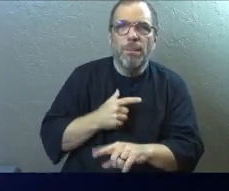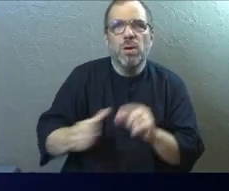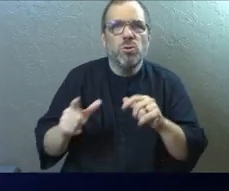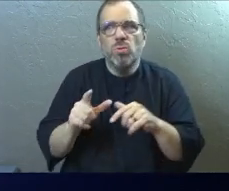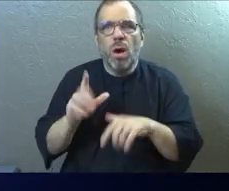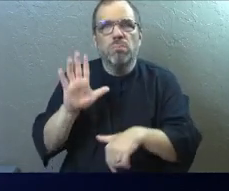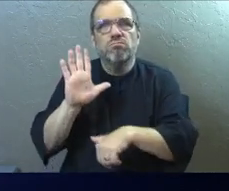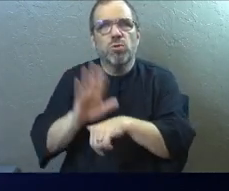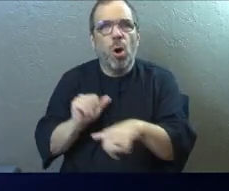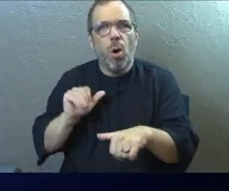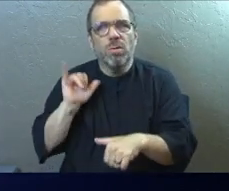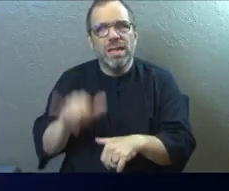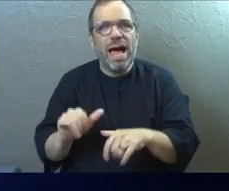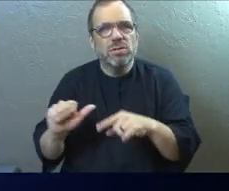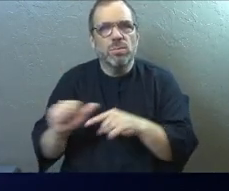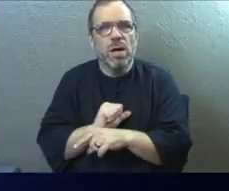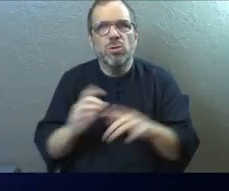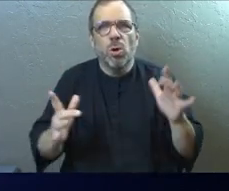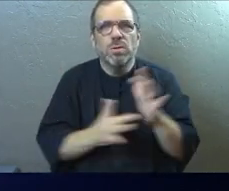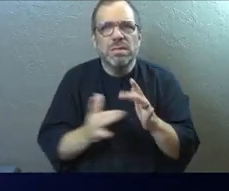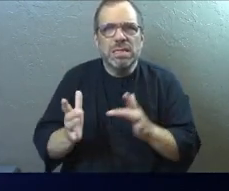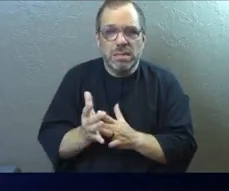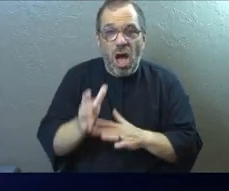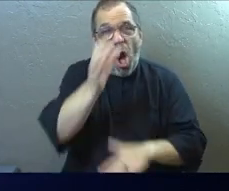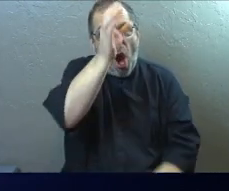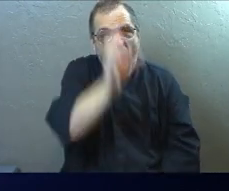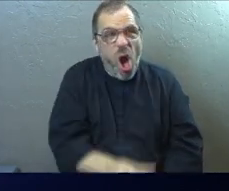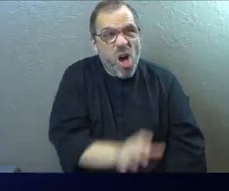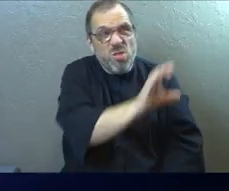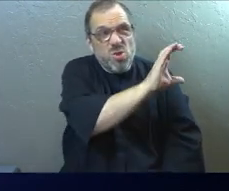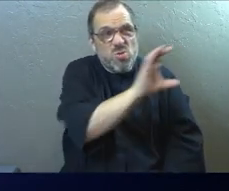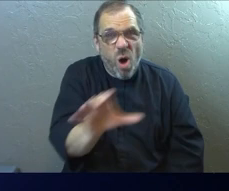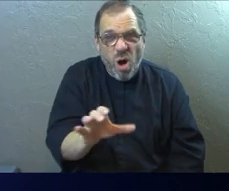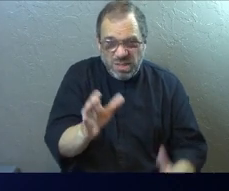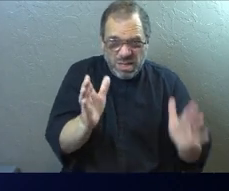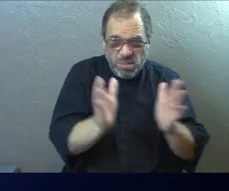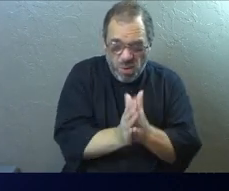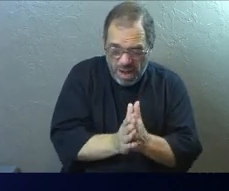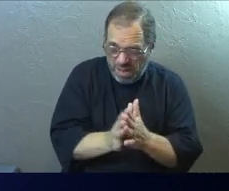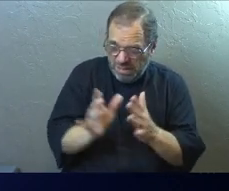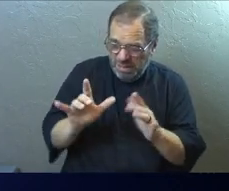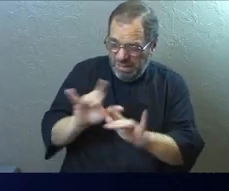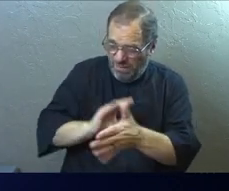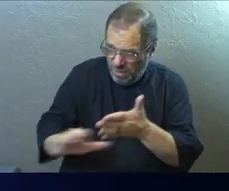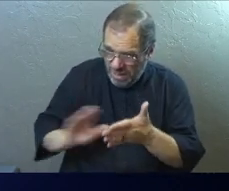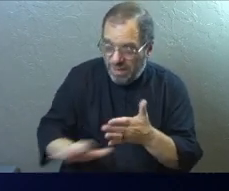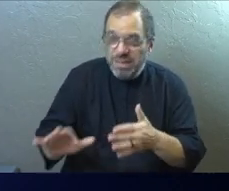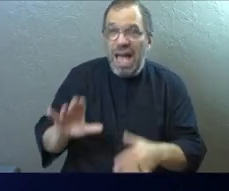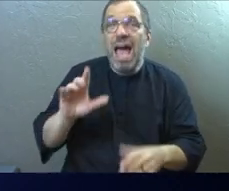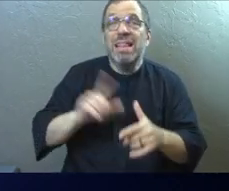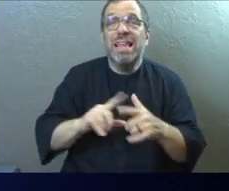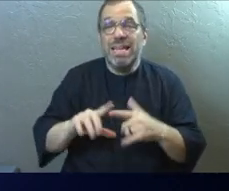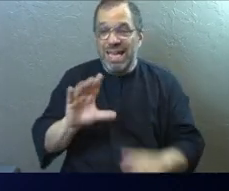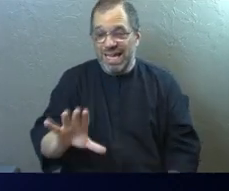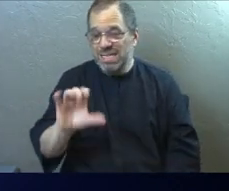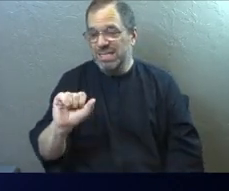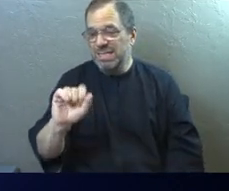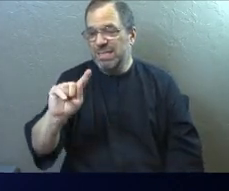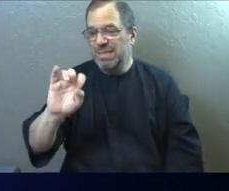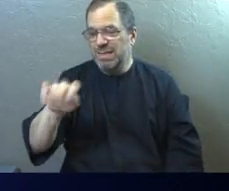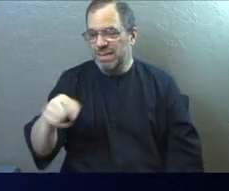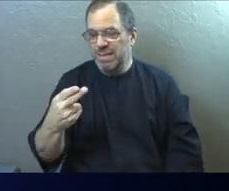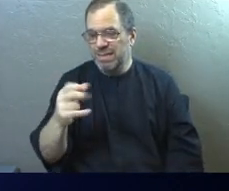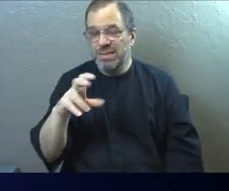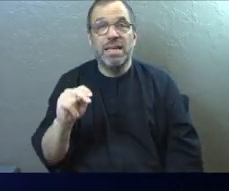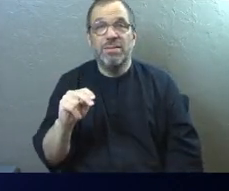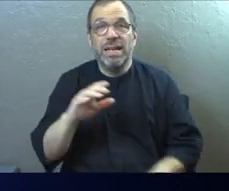to it. And so Jesus prays that over his enemies. It's shocking. And then Stephen, his follower in the